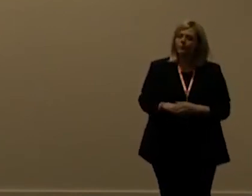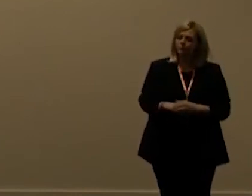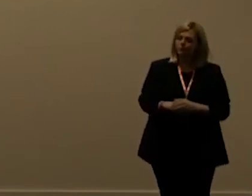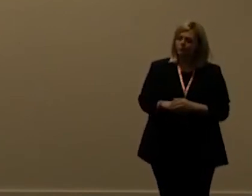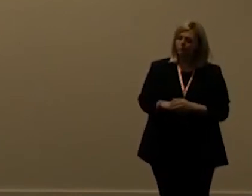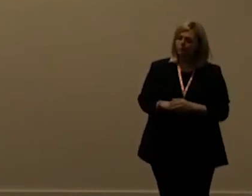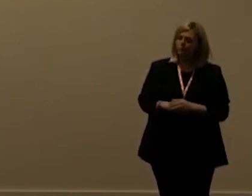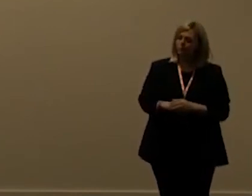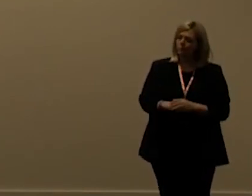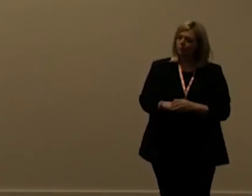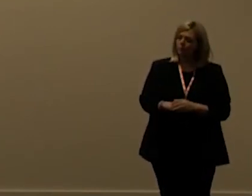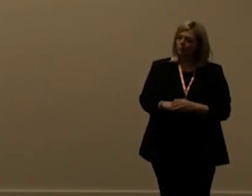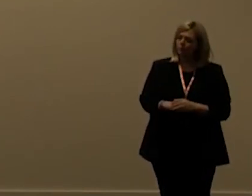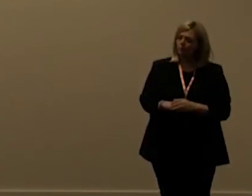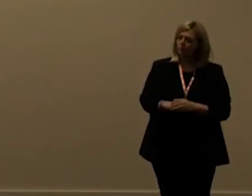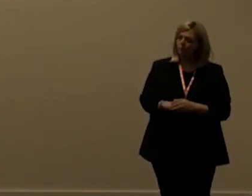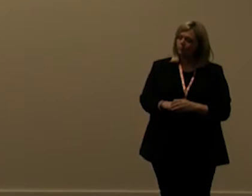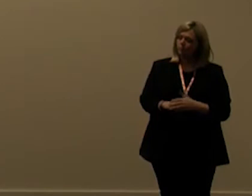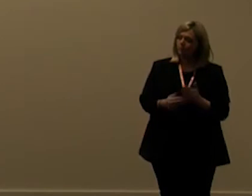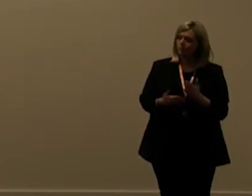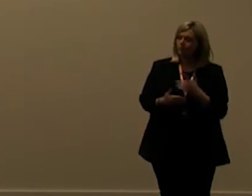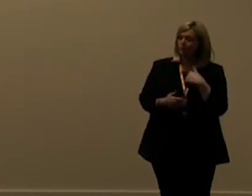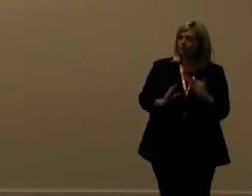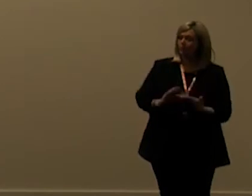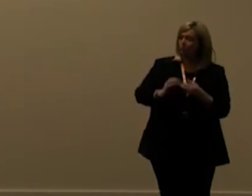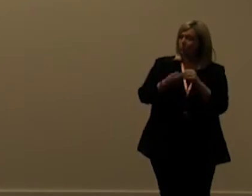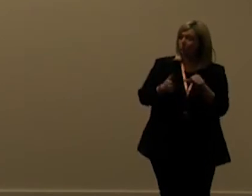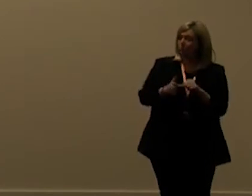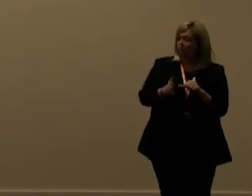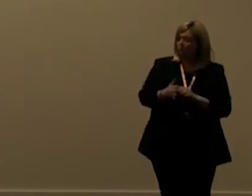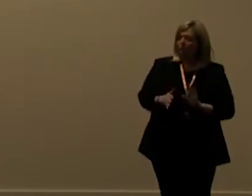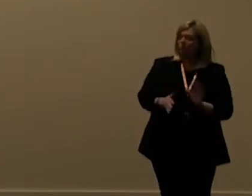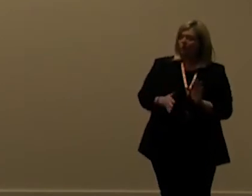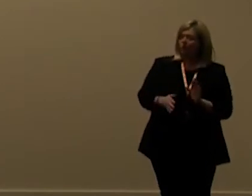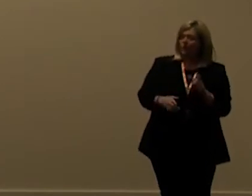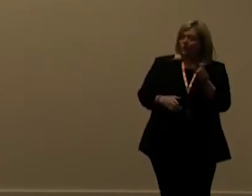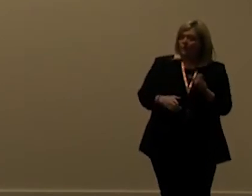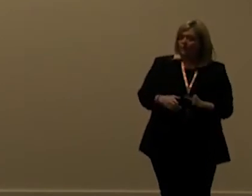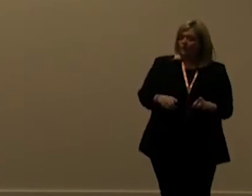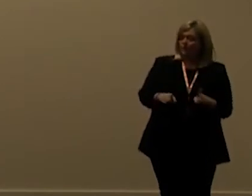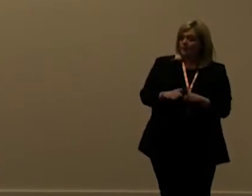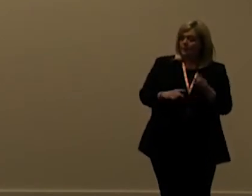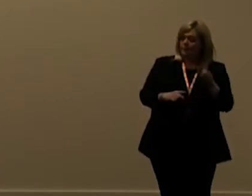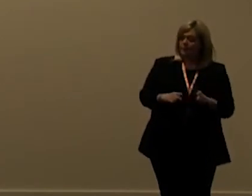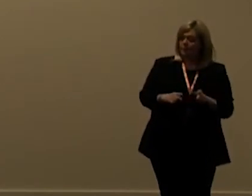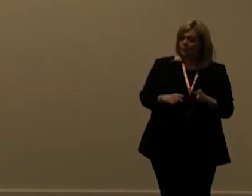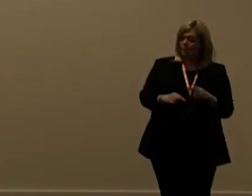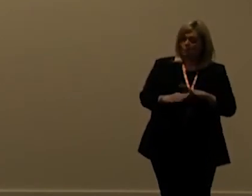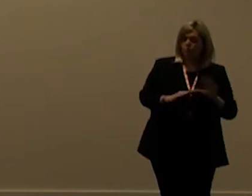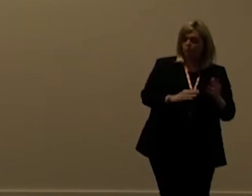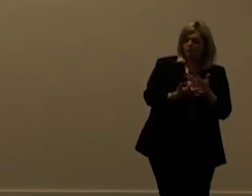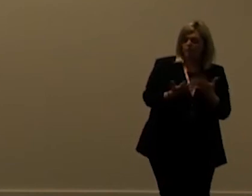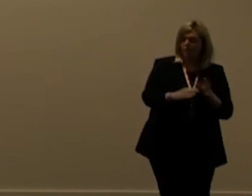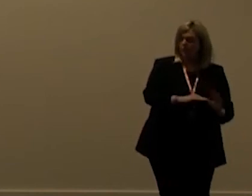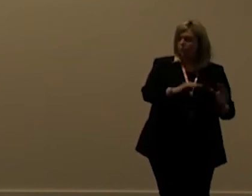um i'm not sure that i'm the cause at the cause of this either because the same customer we had we actually did a huge migration with lots of application